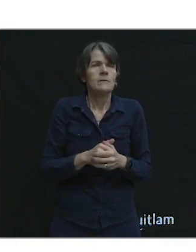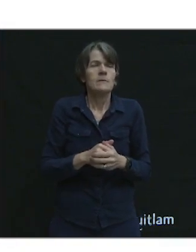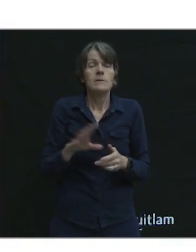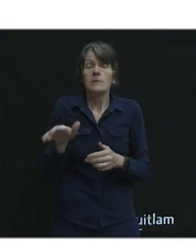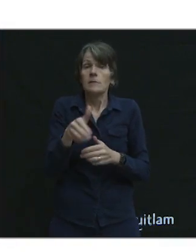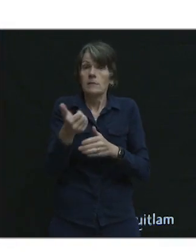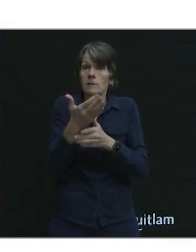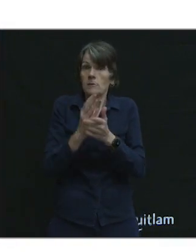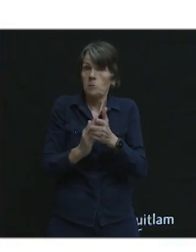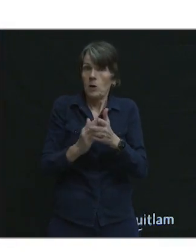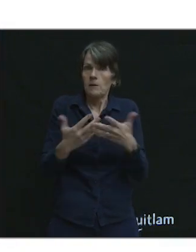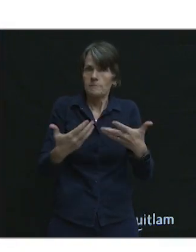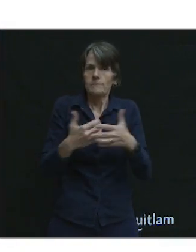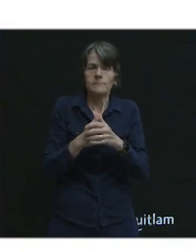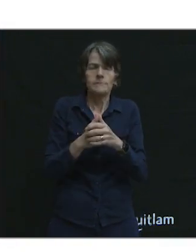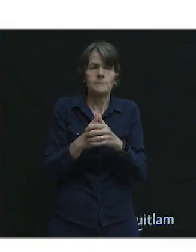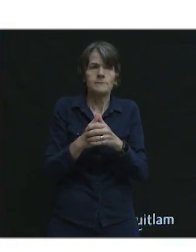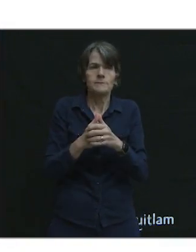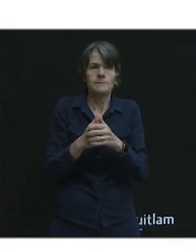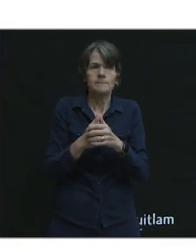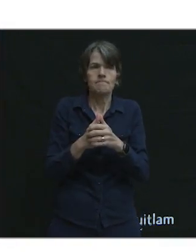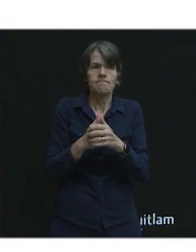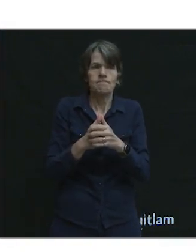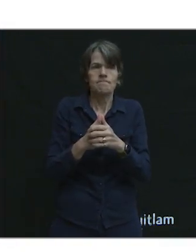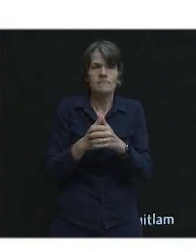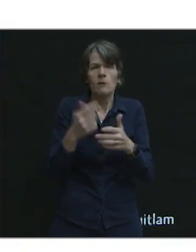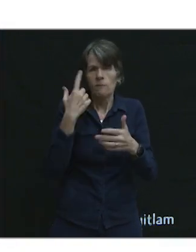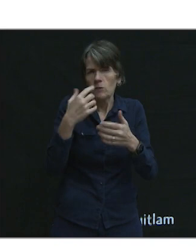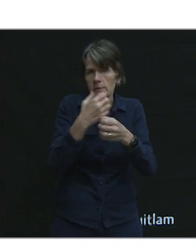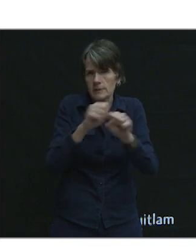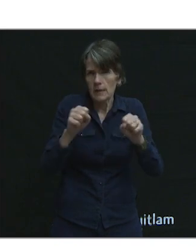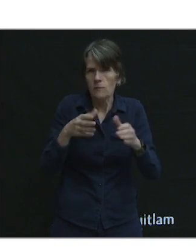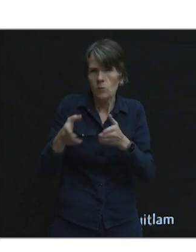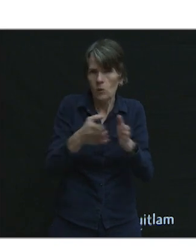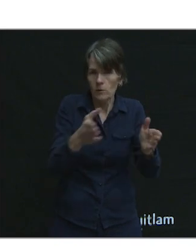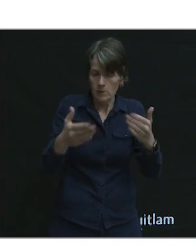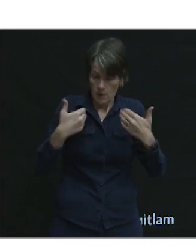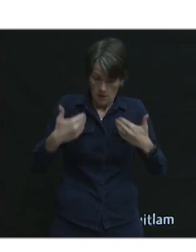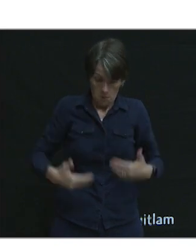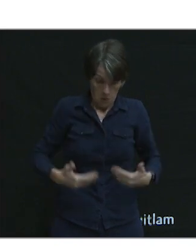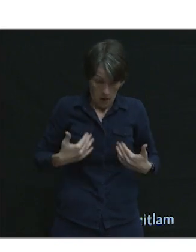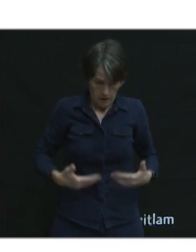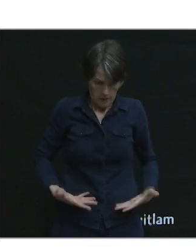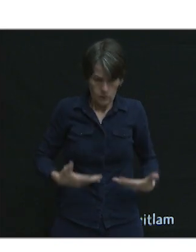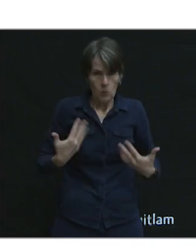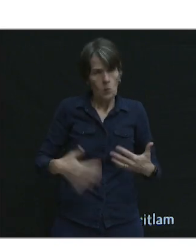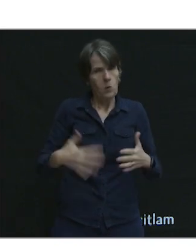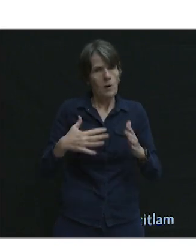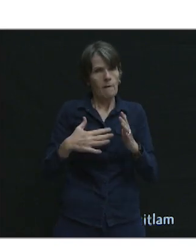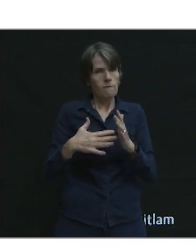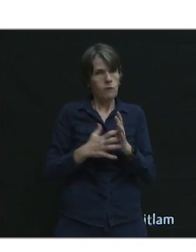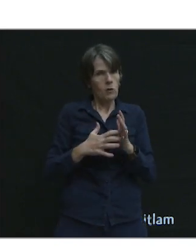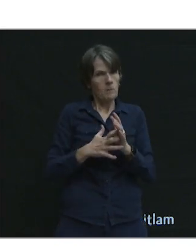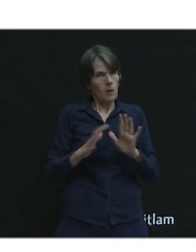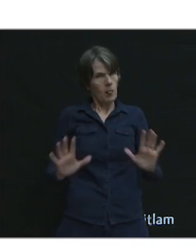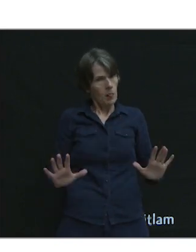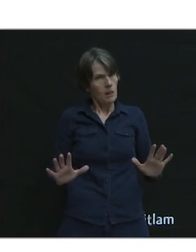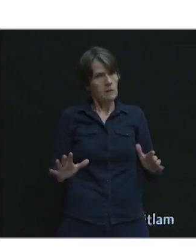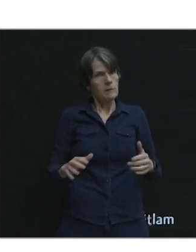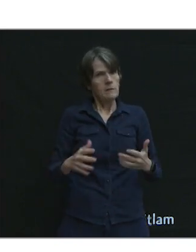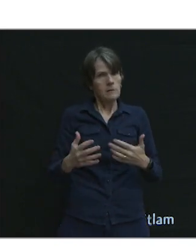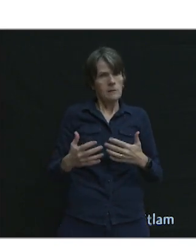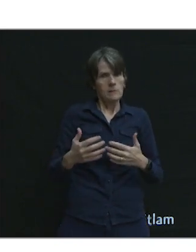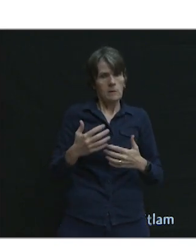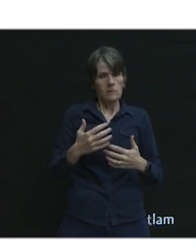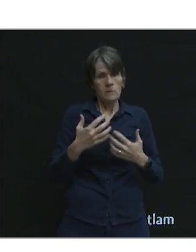Another part of the foundation is that our bodies as humans are vulnerable. Ryan likes to use this phrase that physics is a